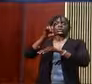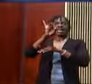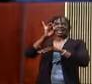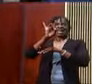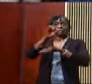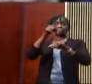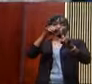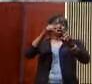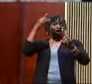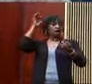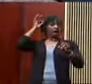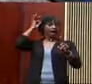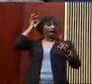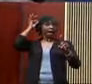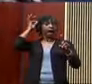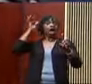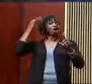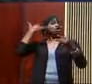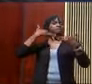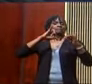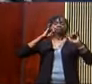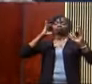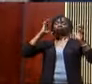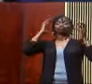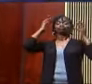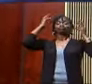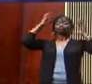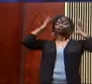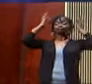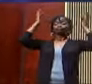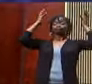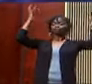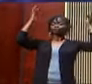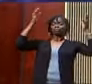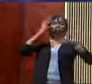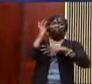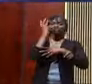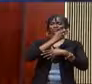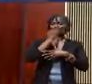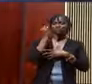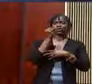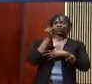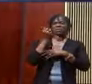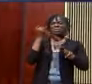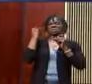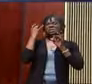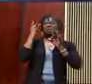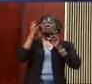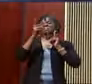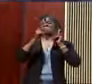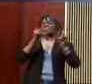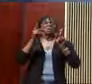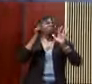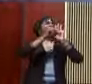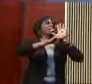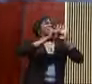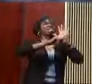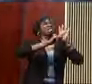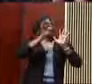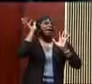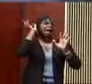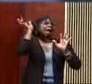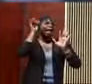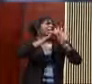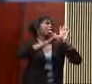were folk who were hating on the way she wore her hair? They hated on Tashara. But sister girl said, you can hate all you